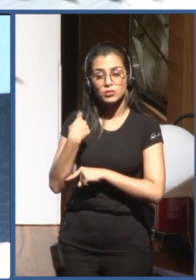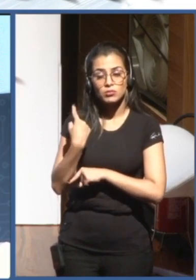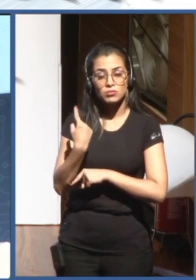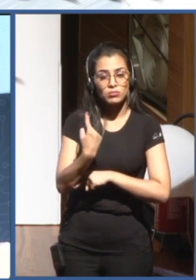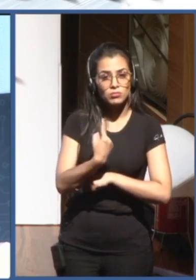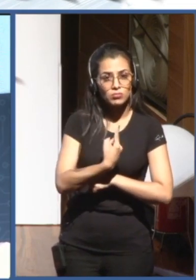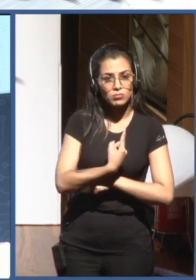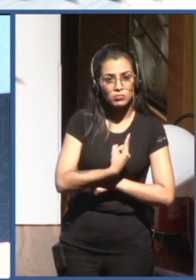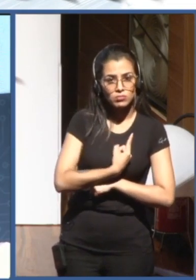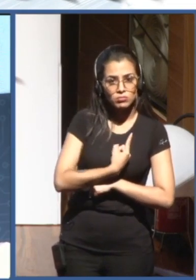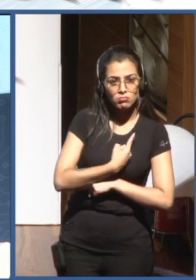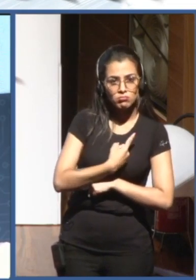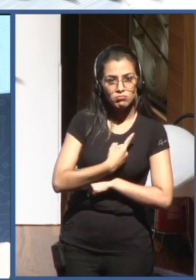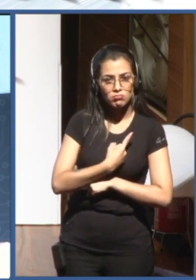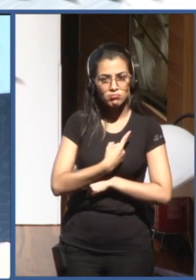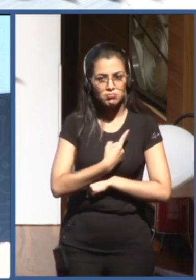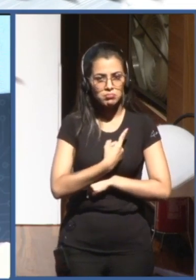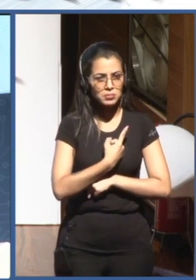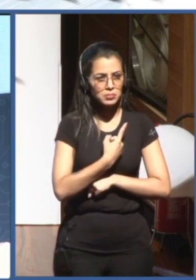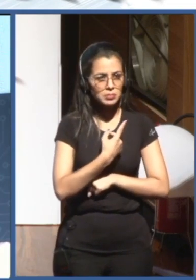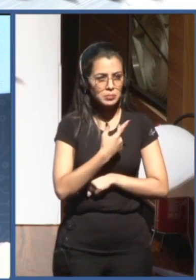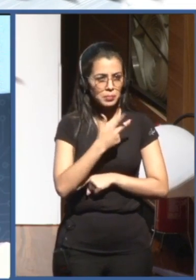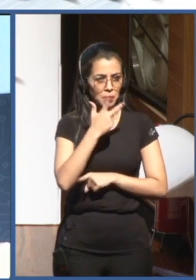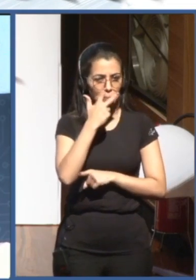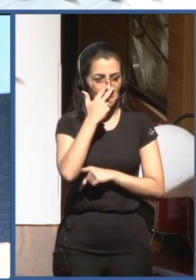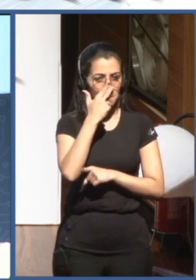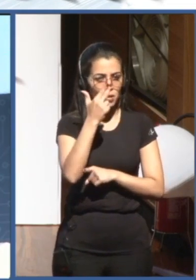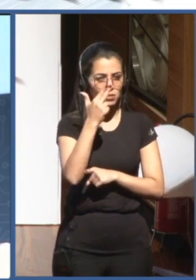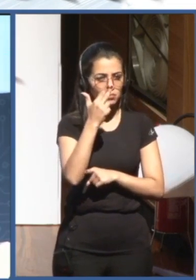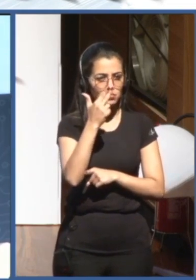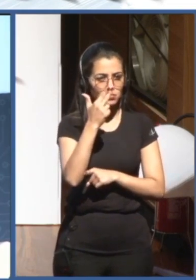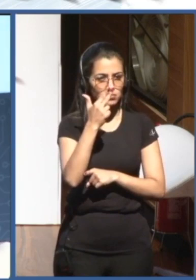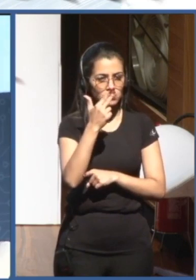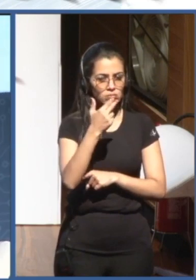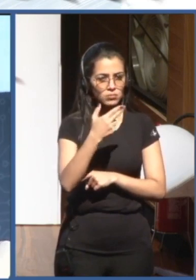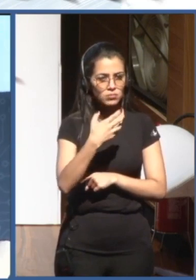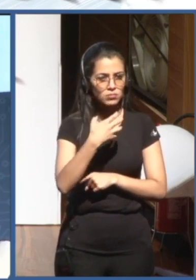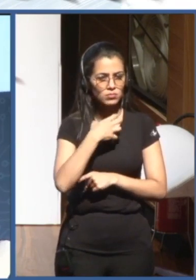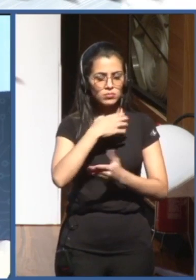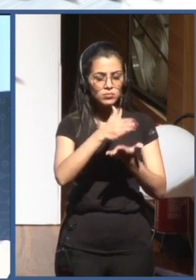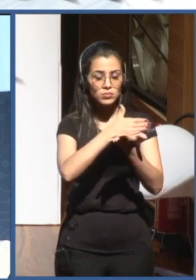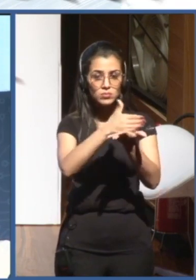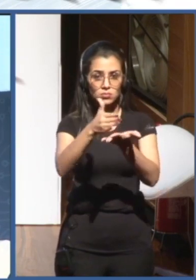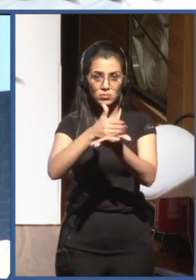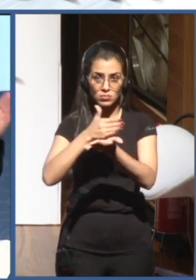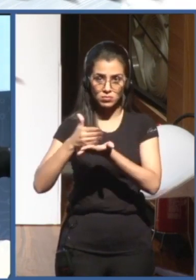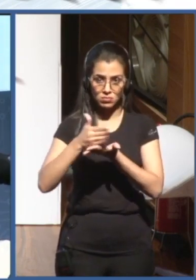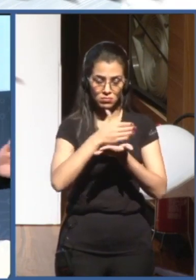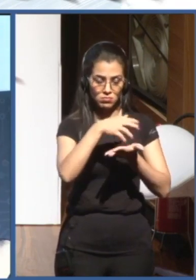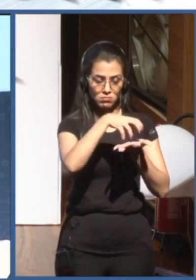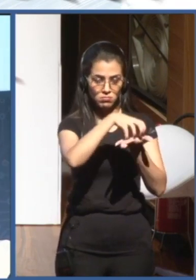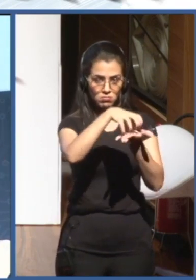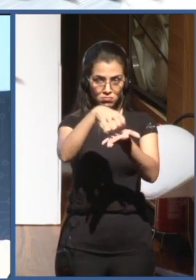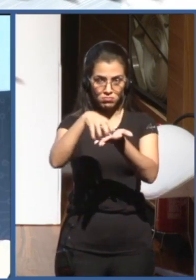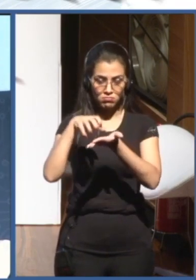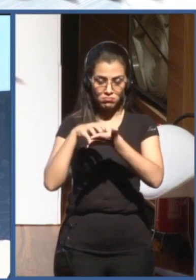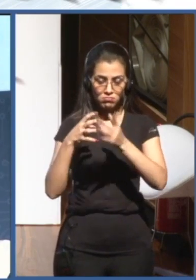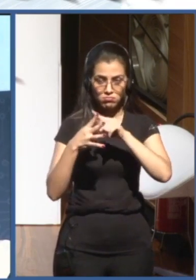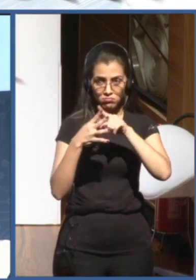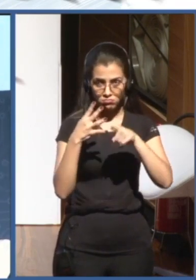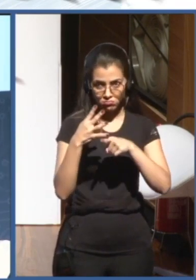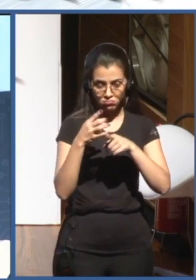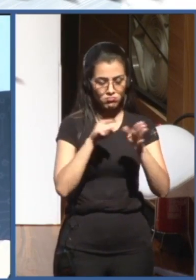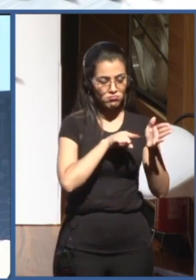nevertheless, working operationally on four dimensions, like research, like